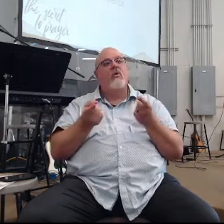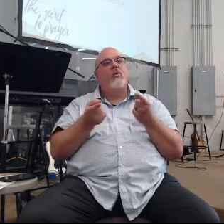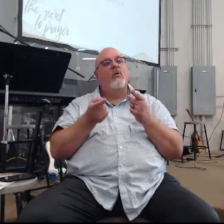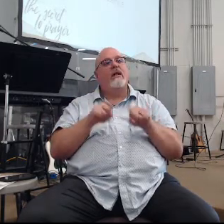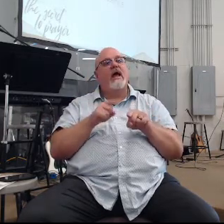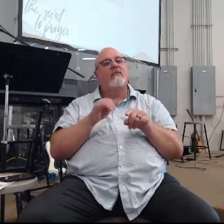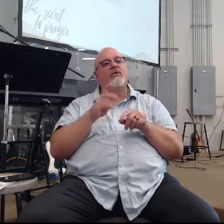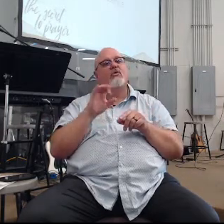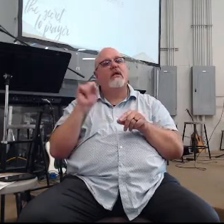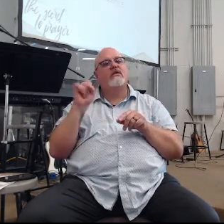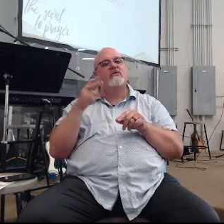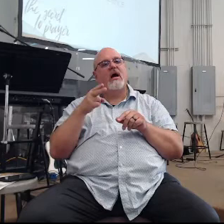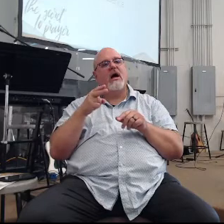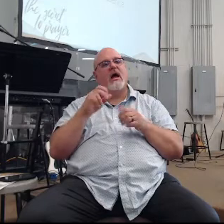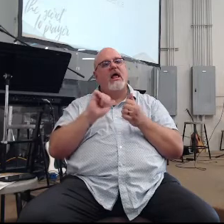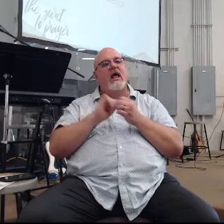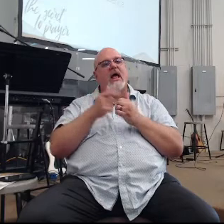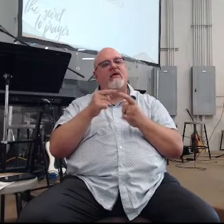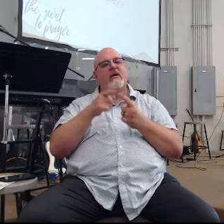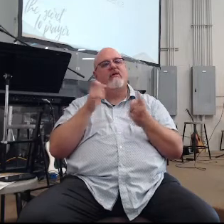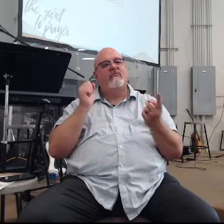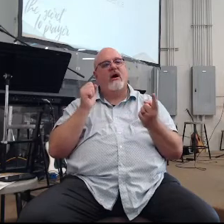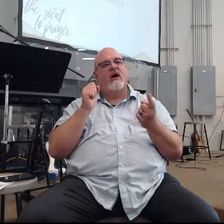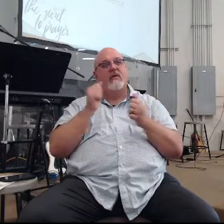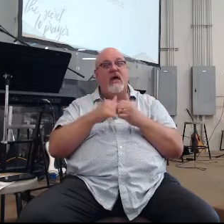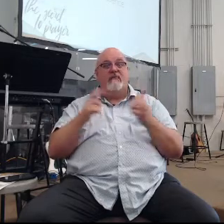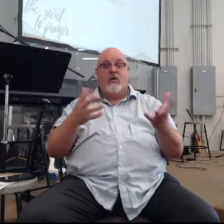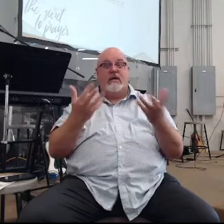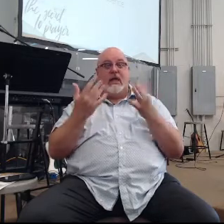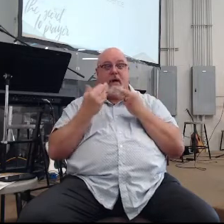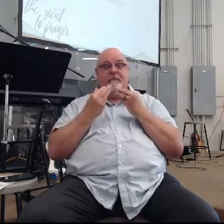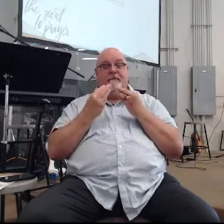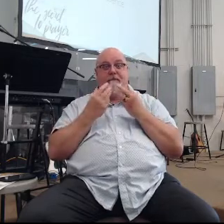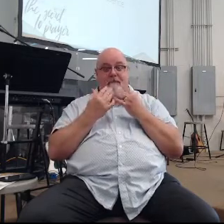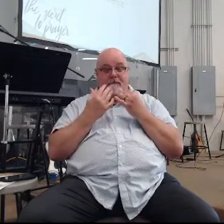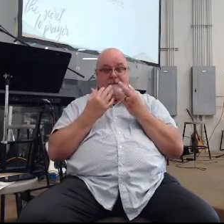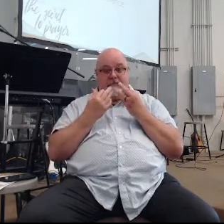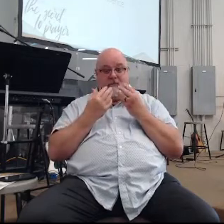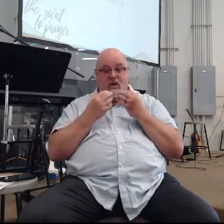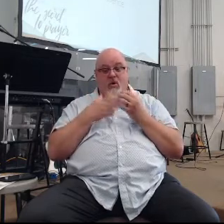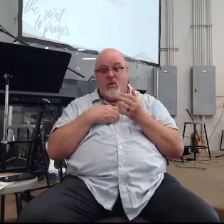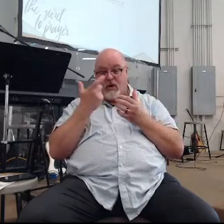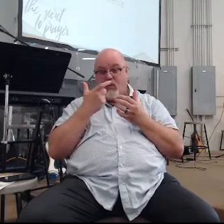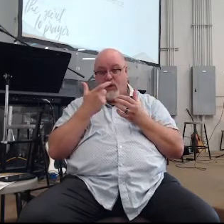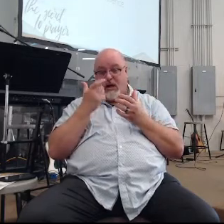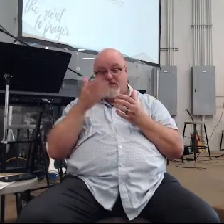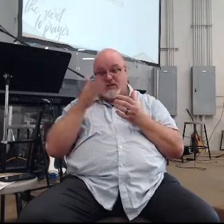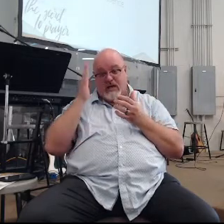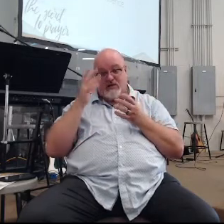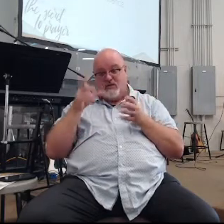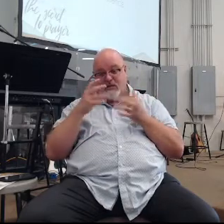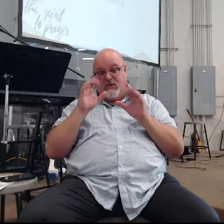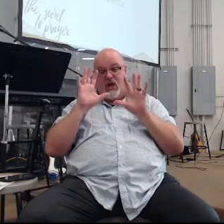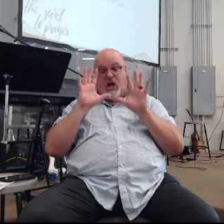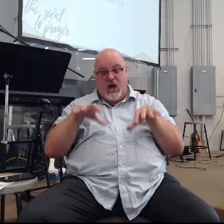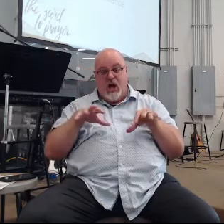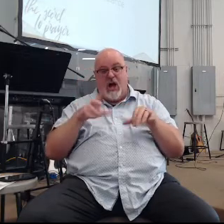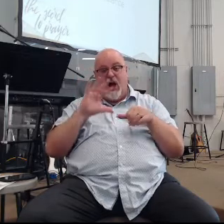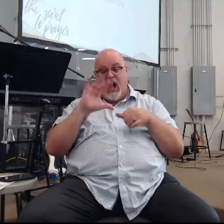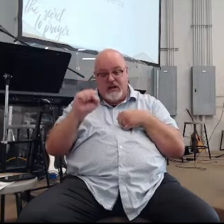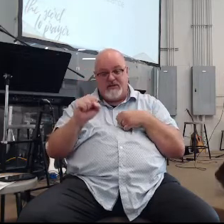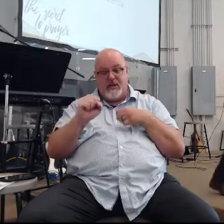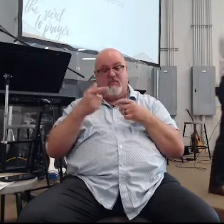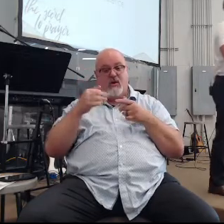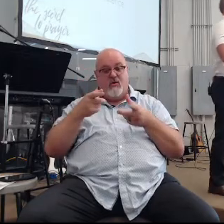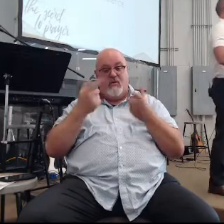happened to Elijah how did he get from everybody huddle up we're going to watch God do something amazing I'm going to pray seven times we're going to